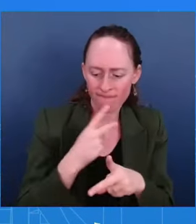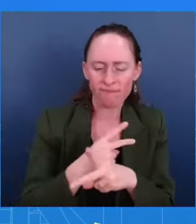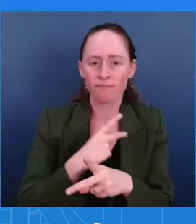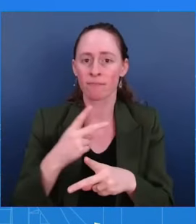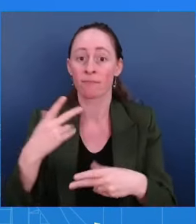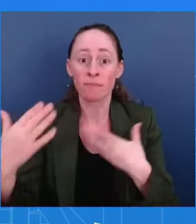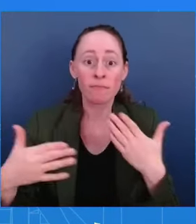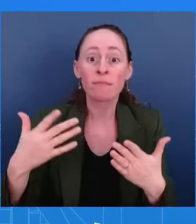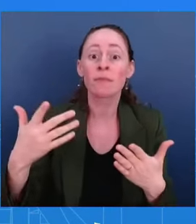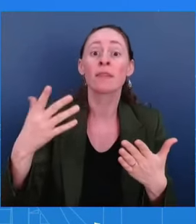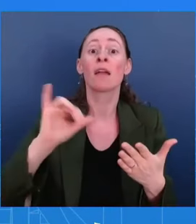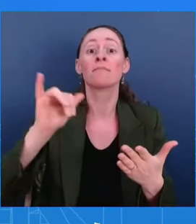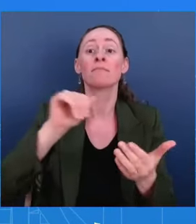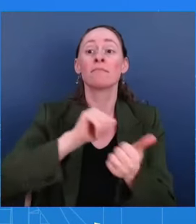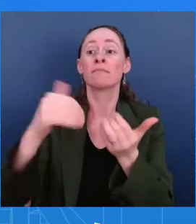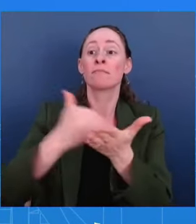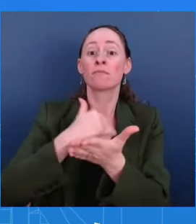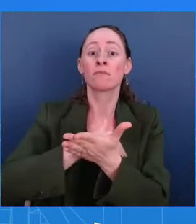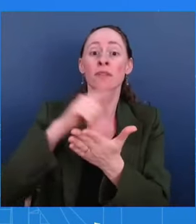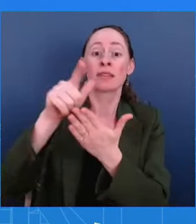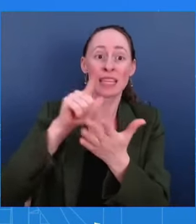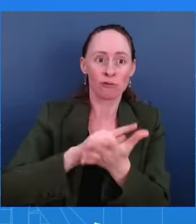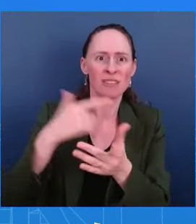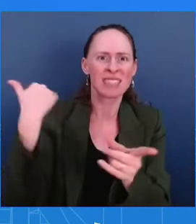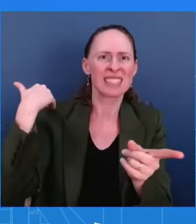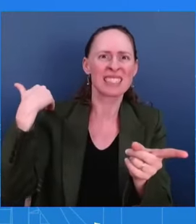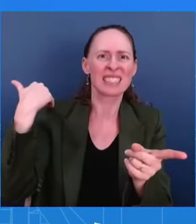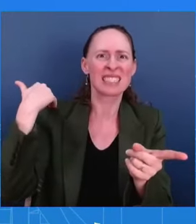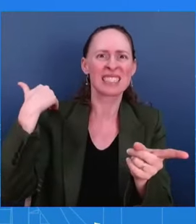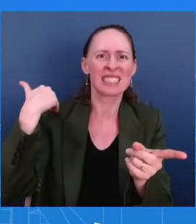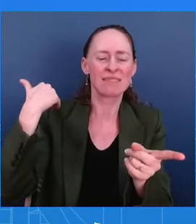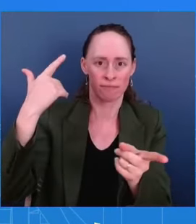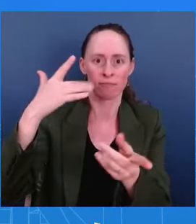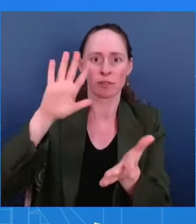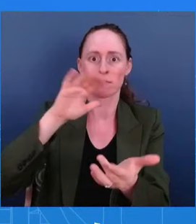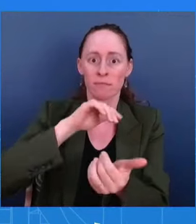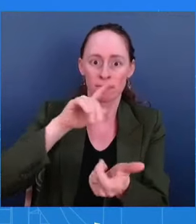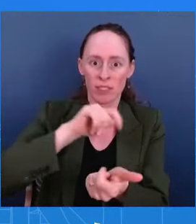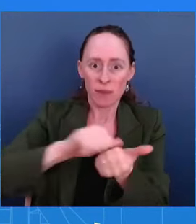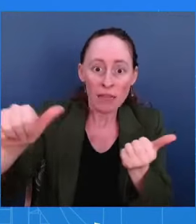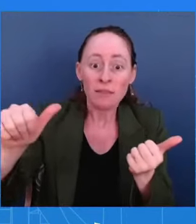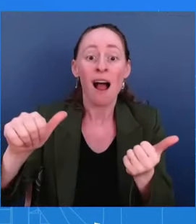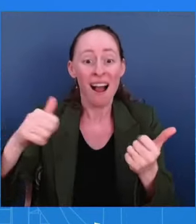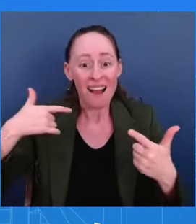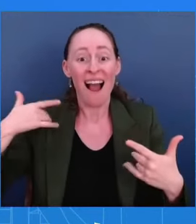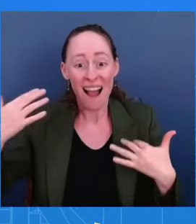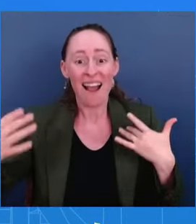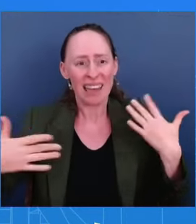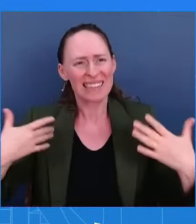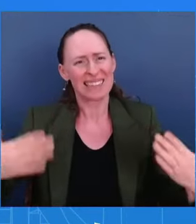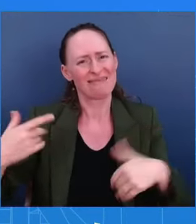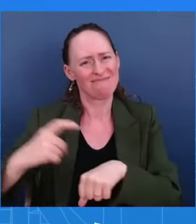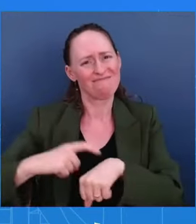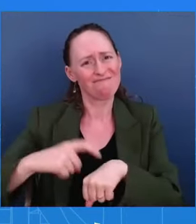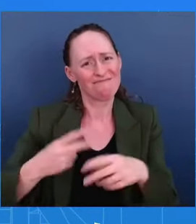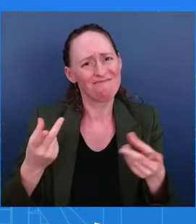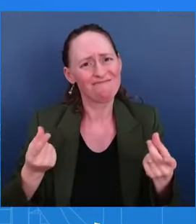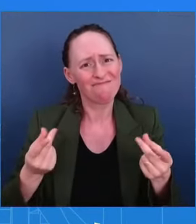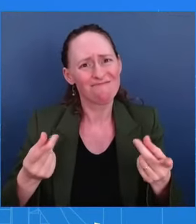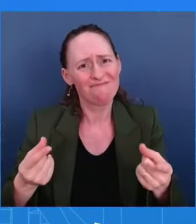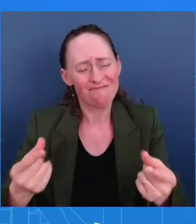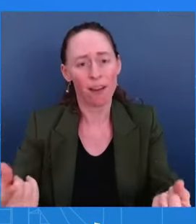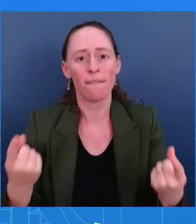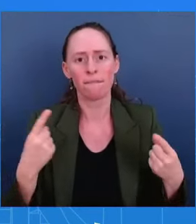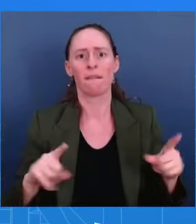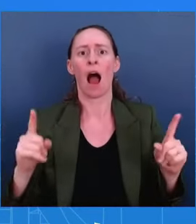signed to make sure that we move quickly with those actions and particular components of that